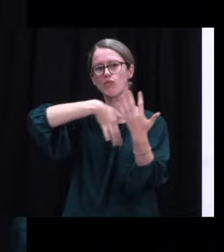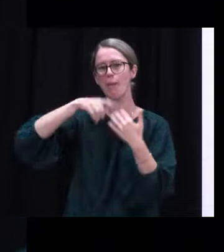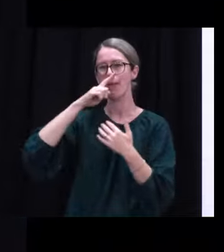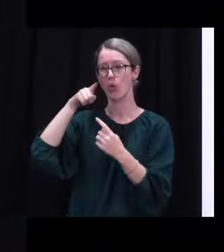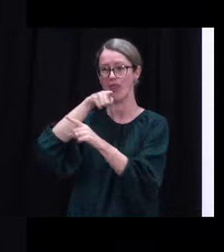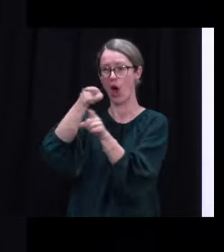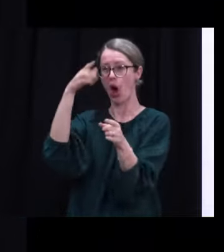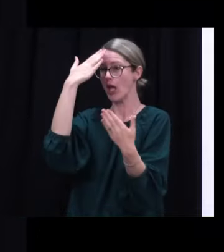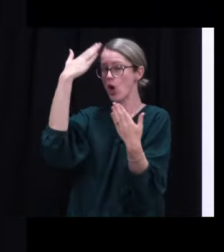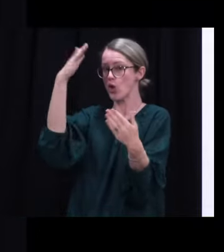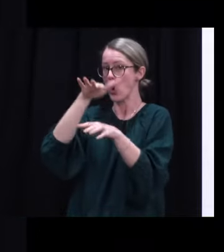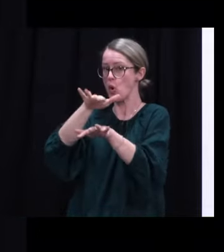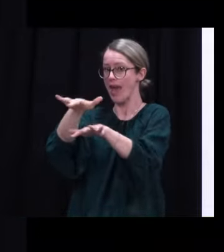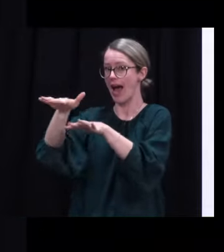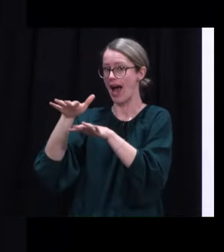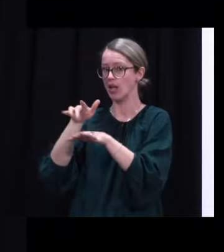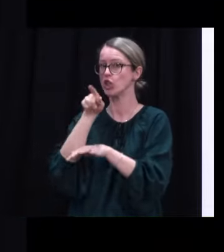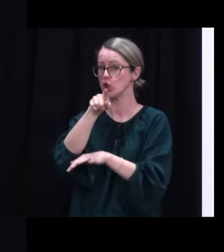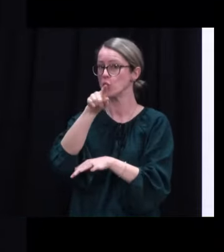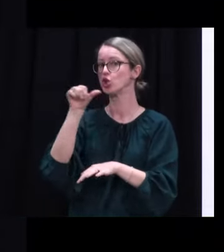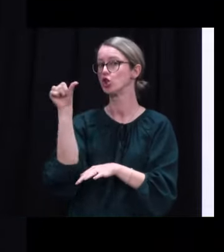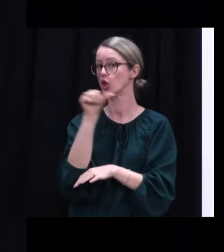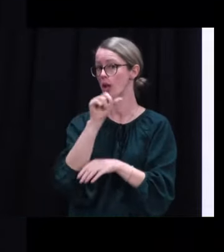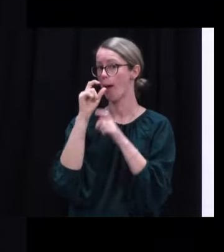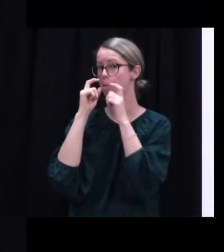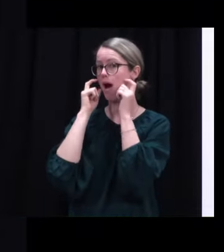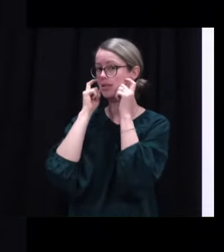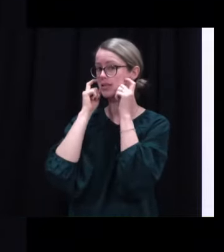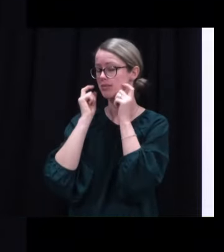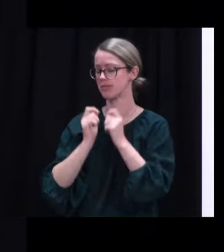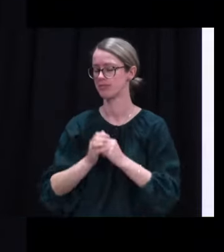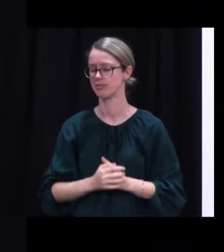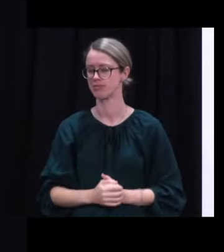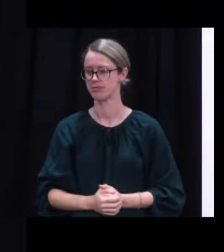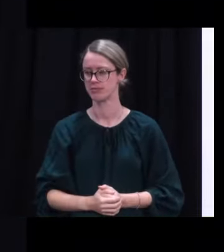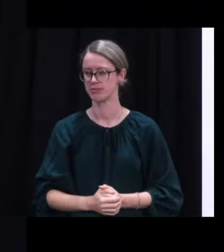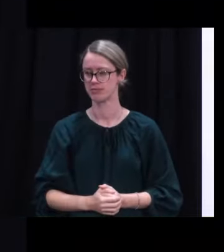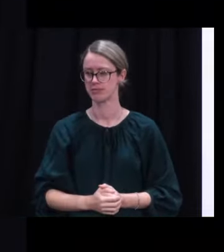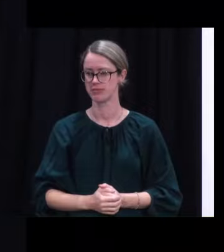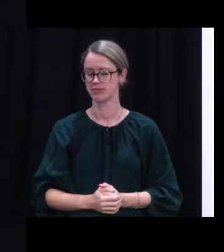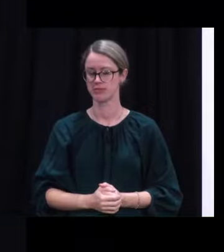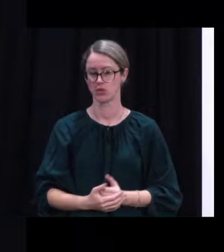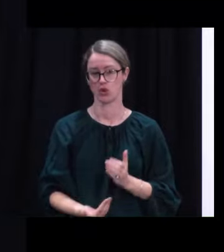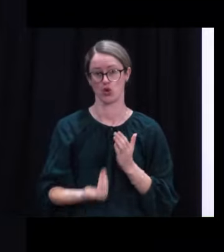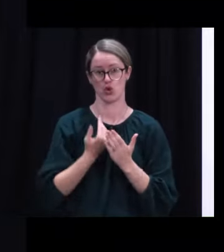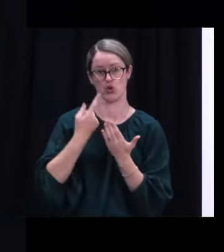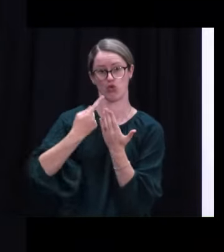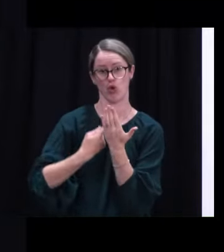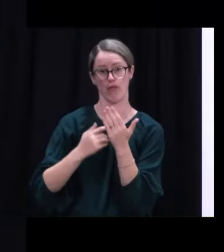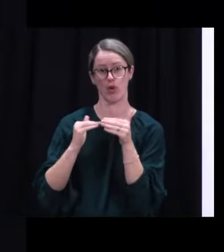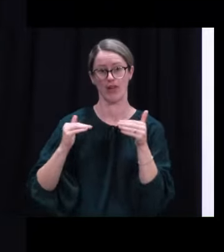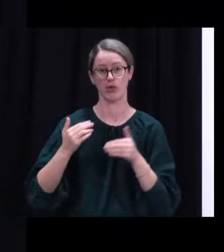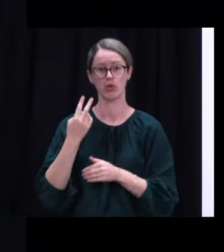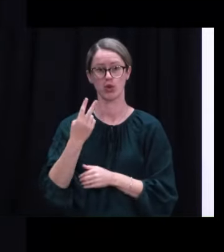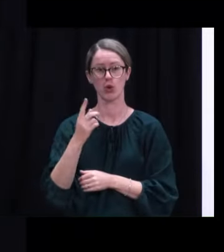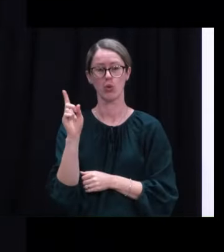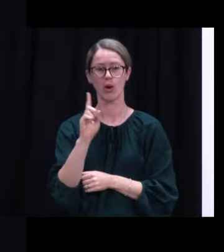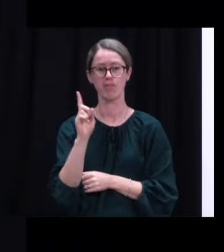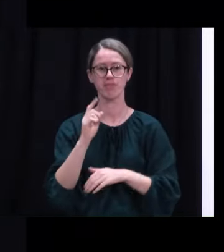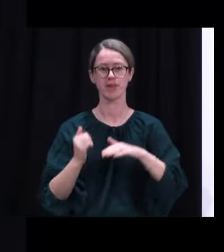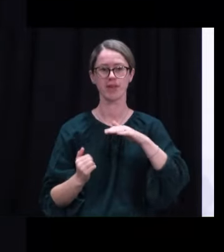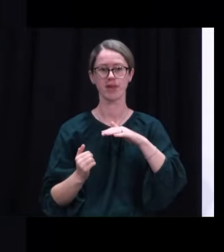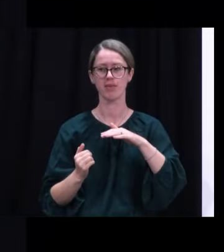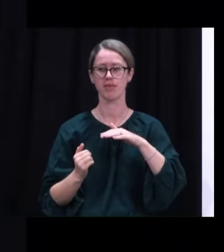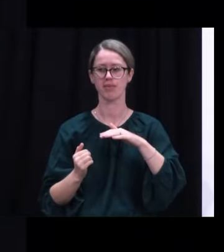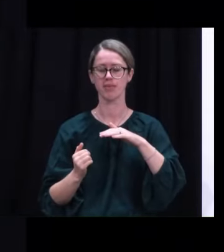is a good idea to wear a mask as much as possible. Another change to keep people safe at Level 2 is limiting the number of people who can